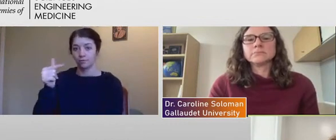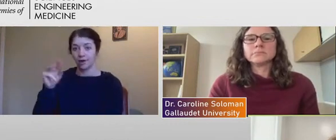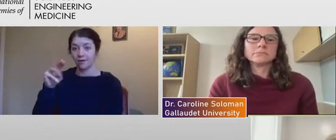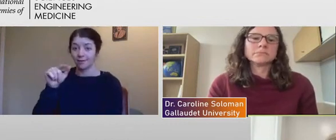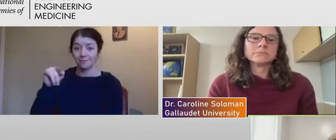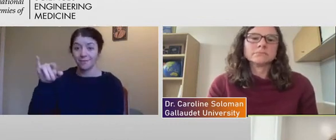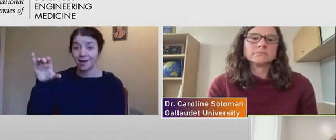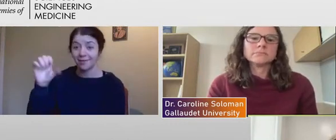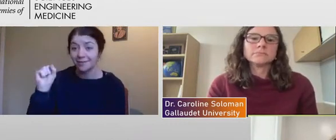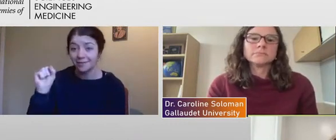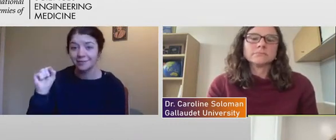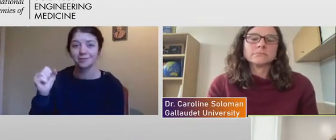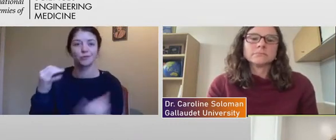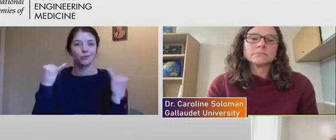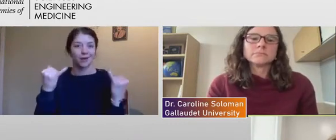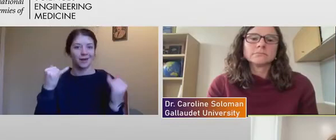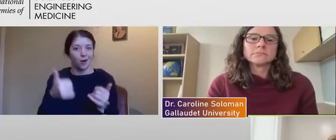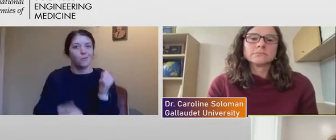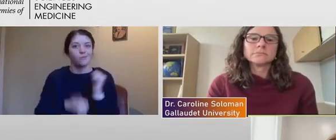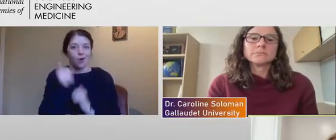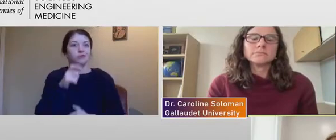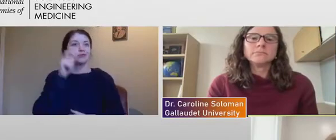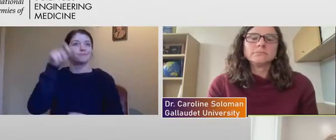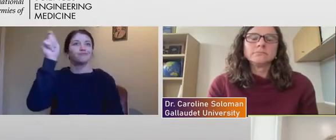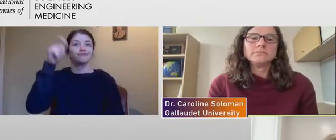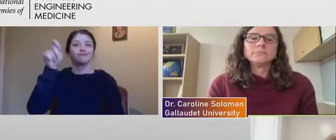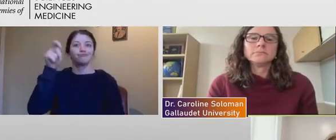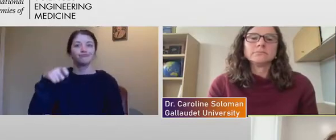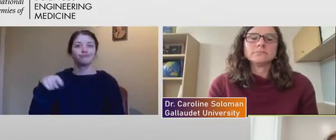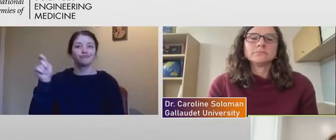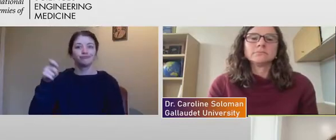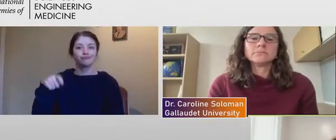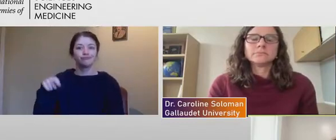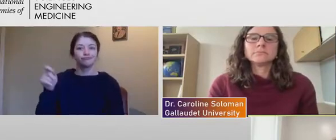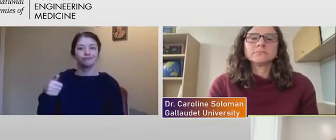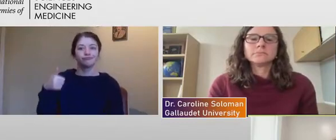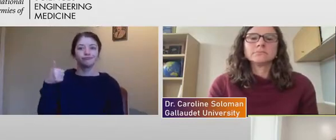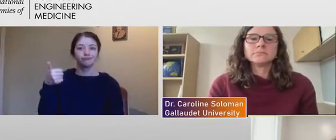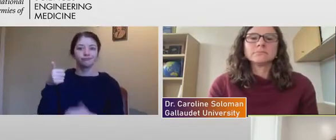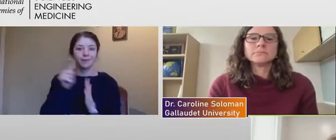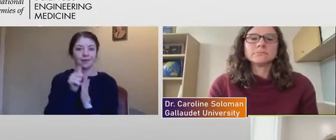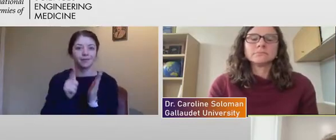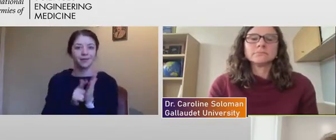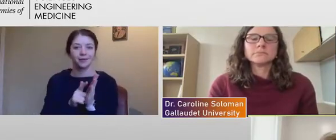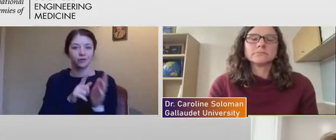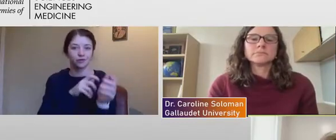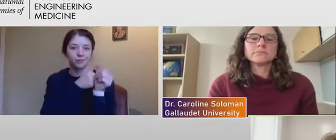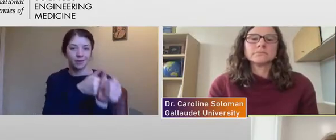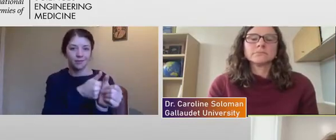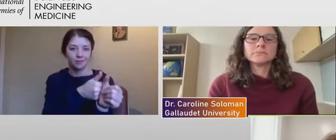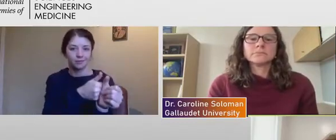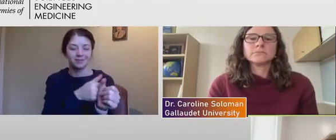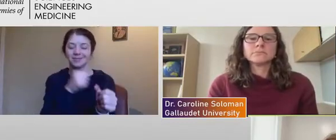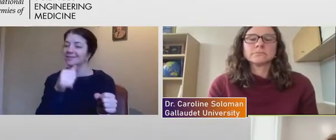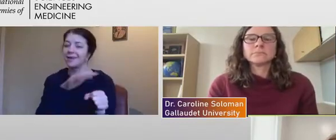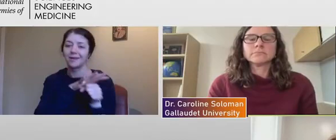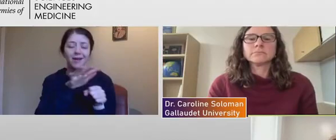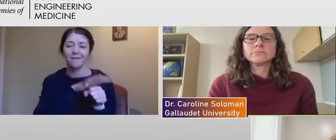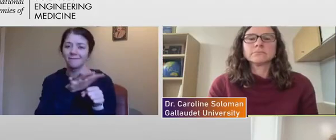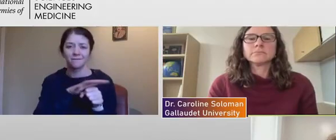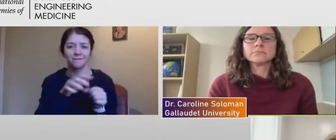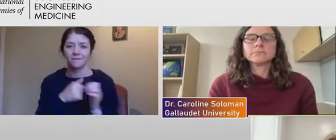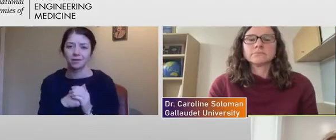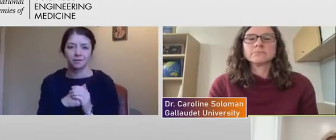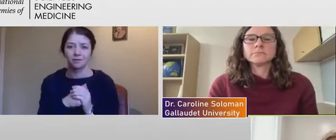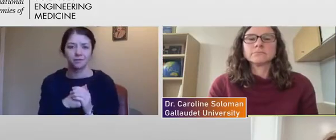checking the boxes of legal compliance, if that. And that's not enough. And that doesn't